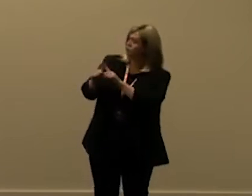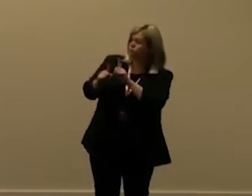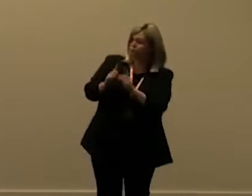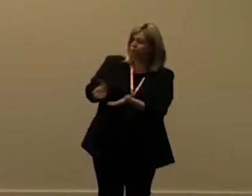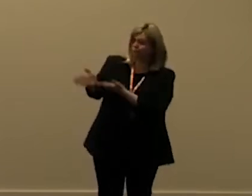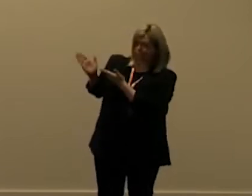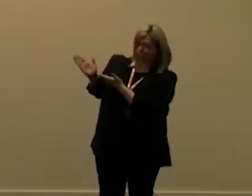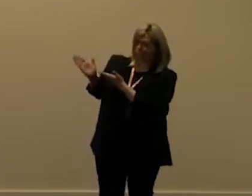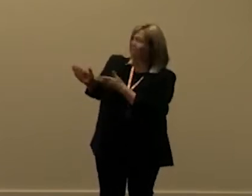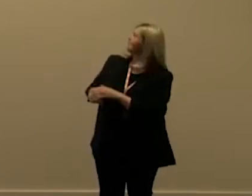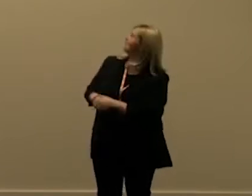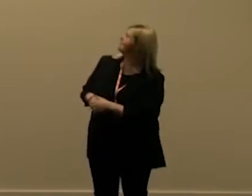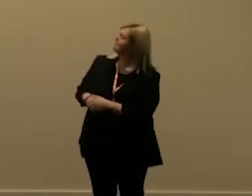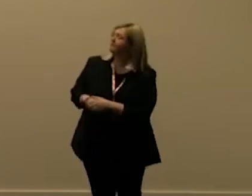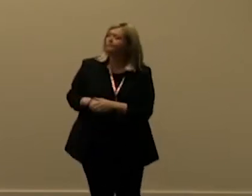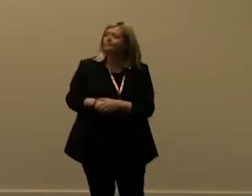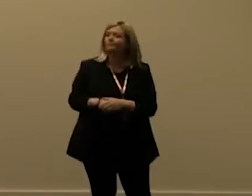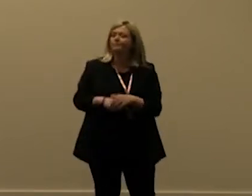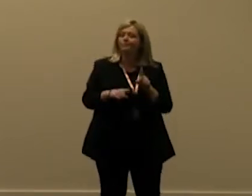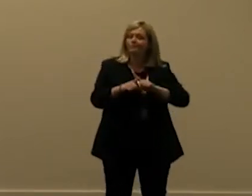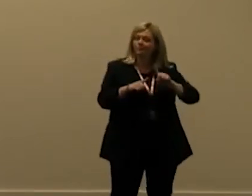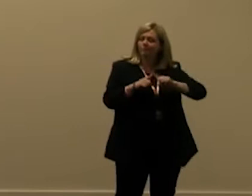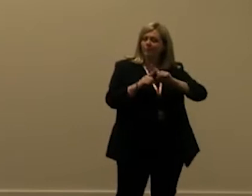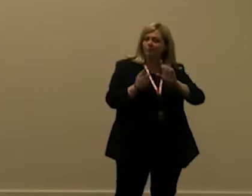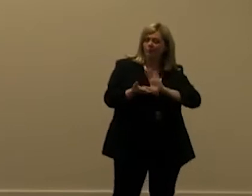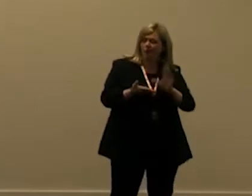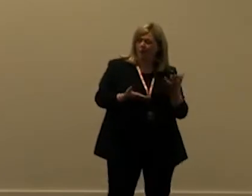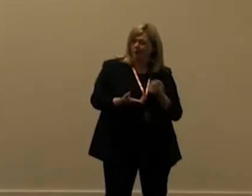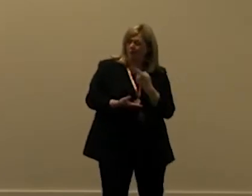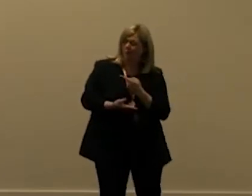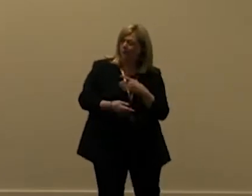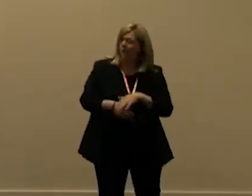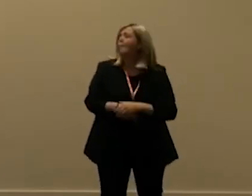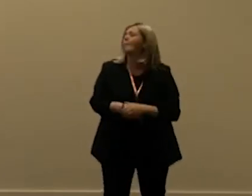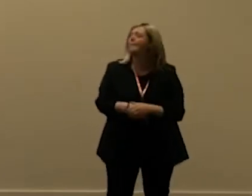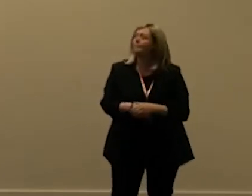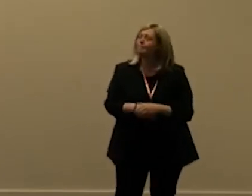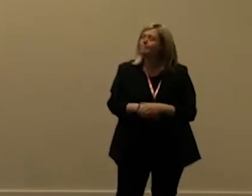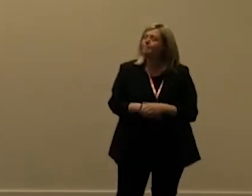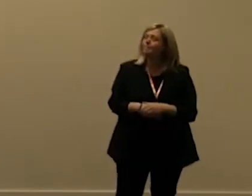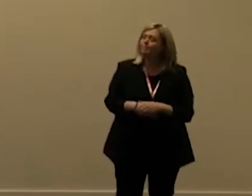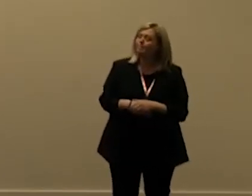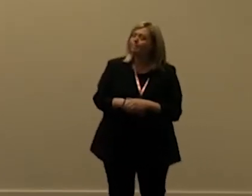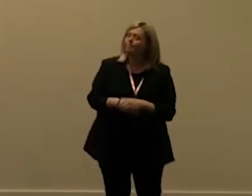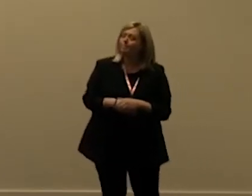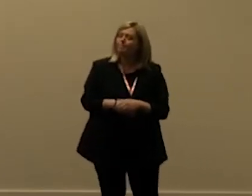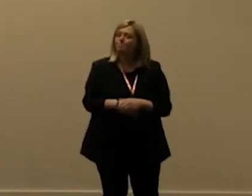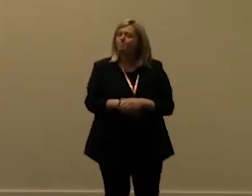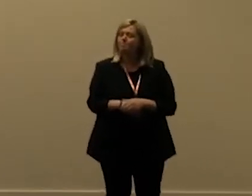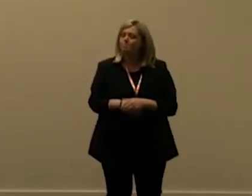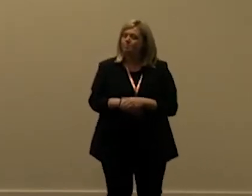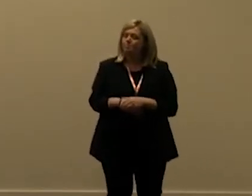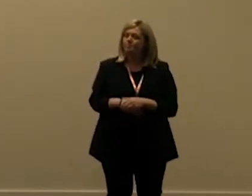proximo docs 42 pwc ais company all cloud things